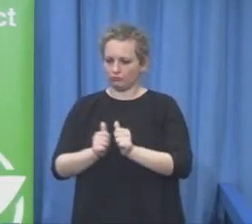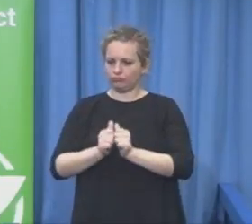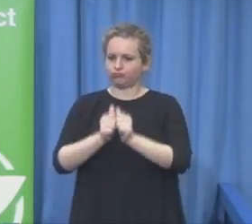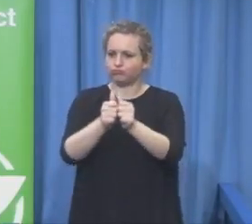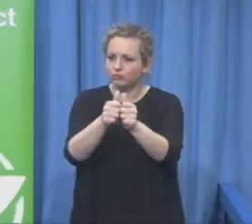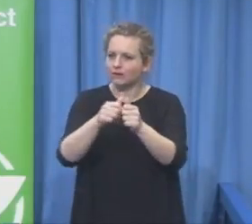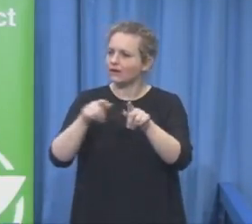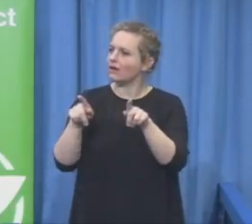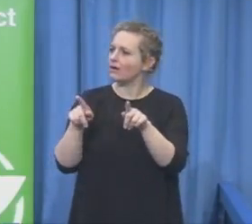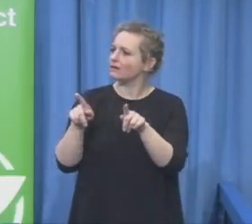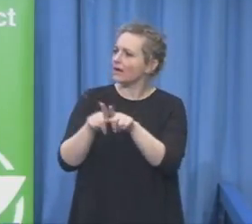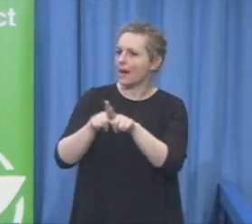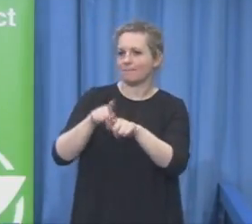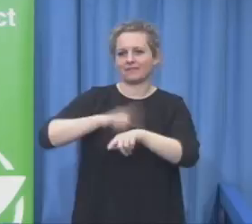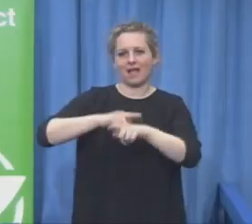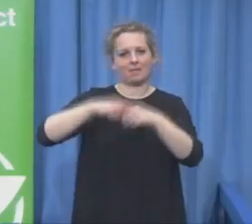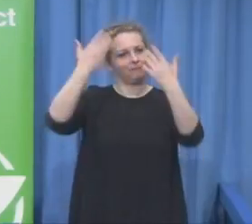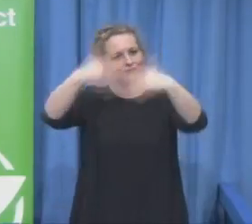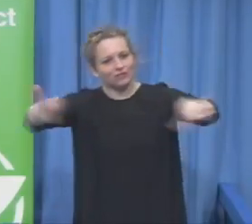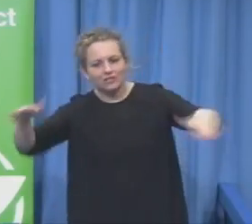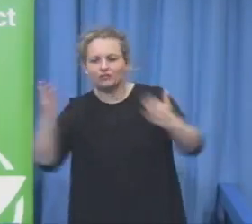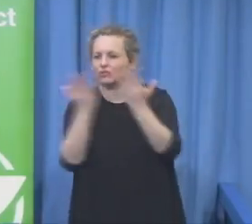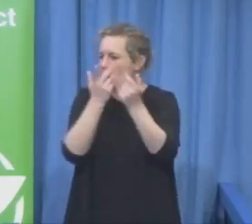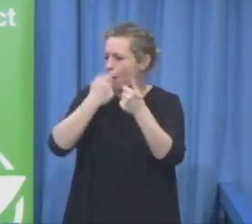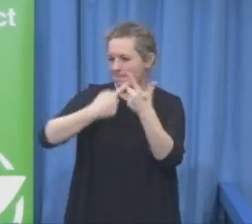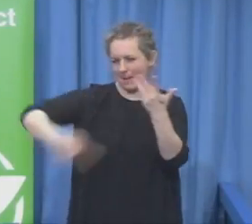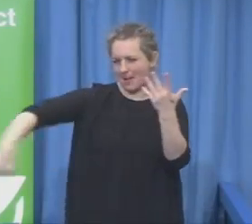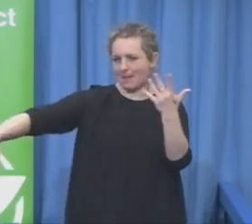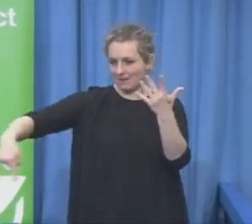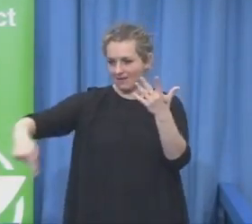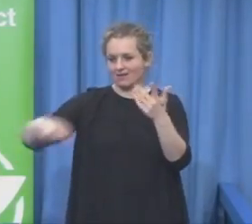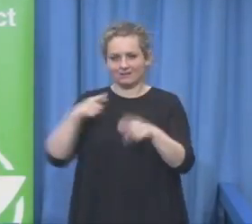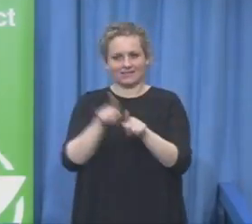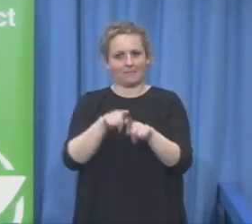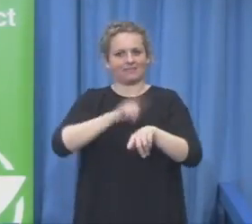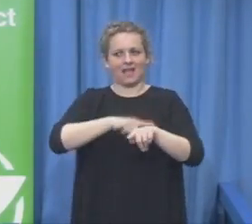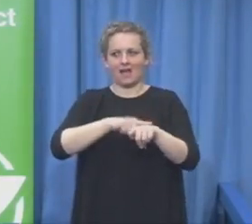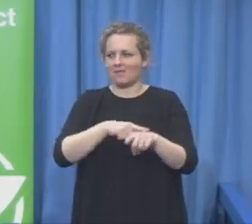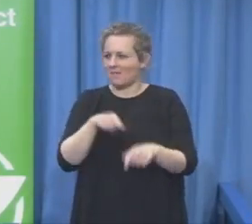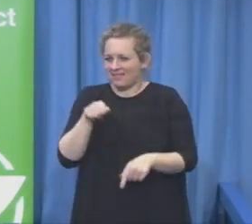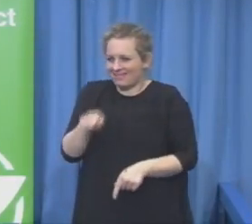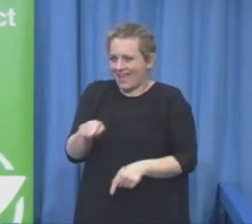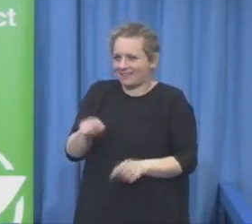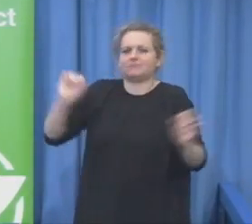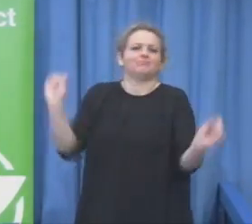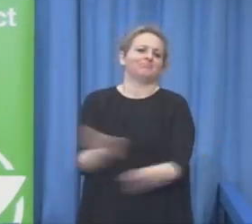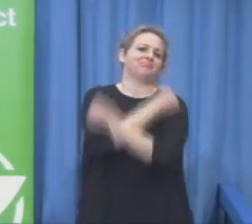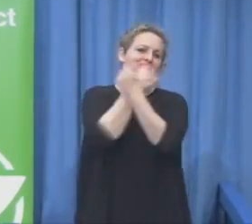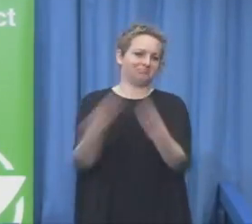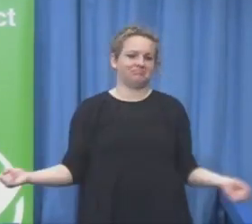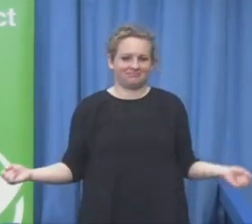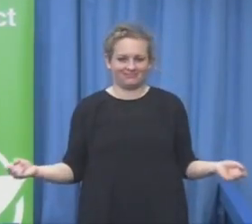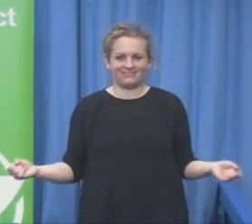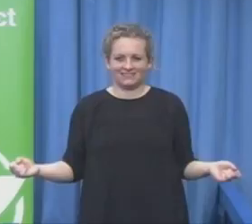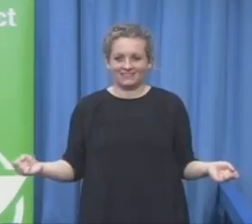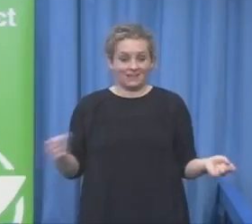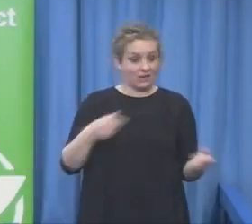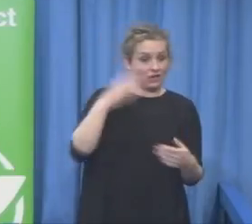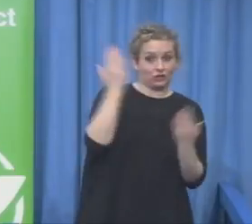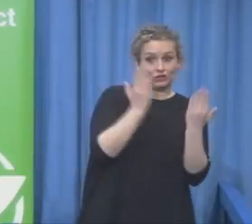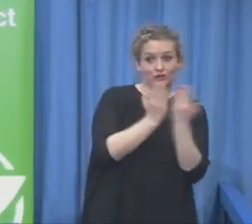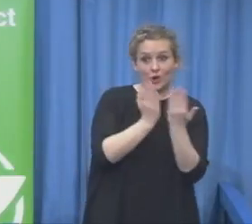know that it isn't possible. It isn't possible for people with learning difficulties to